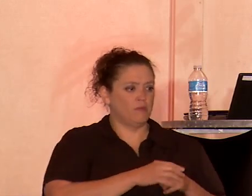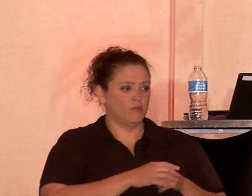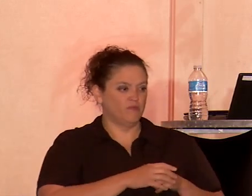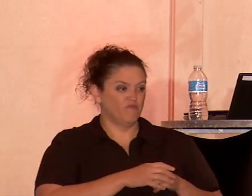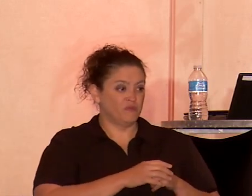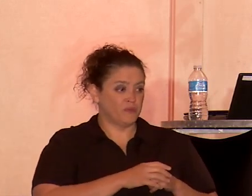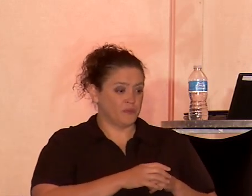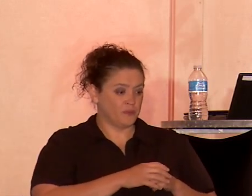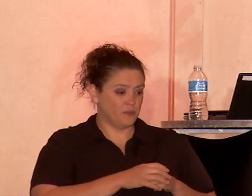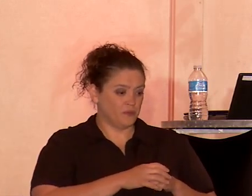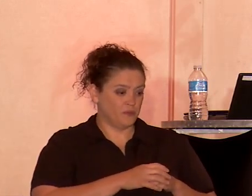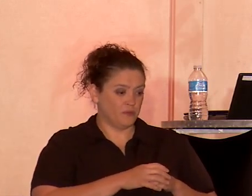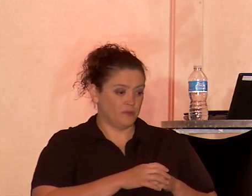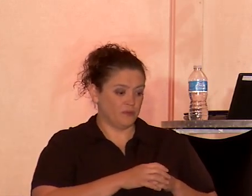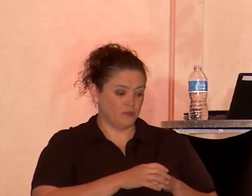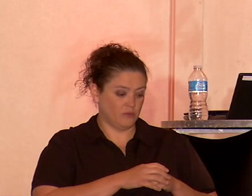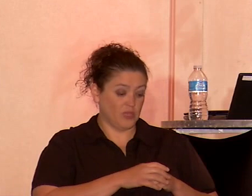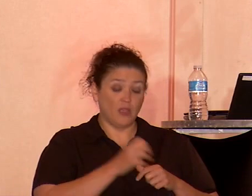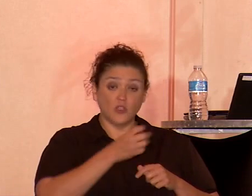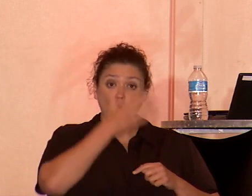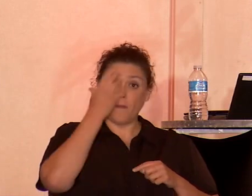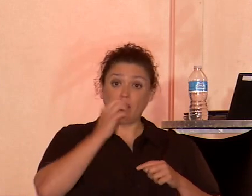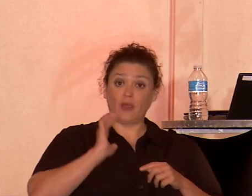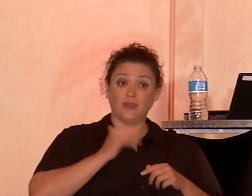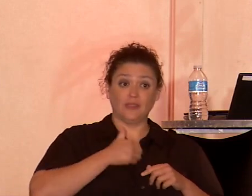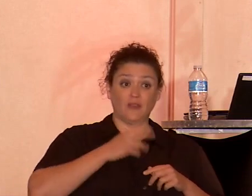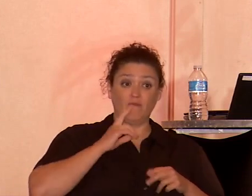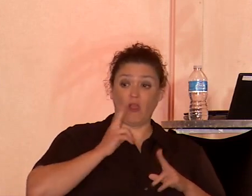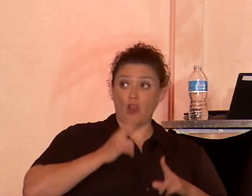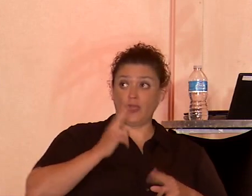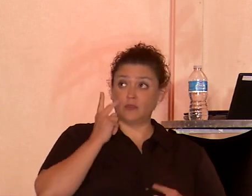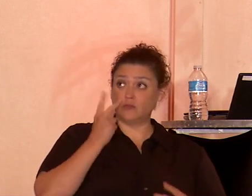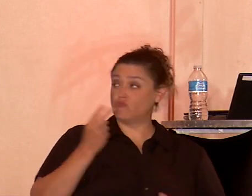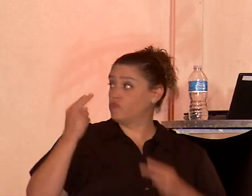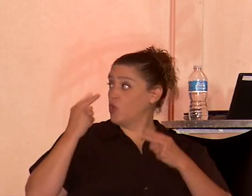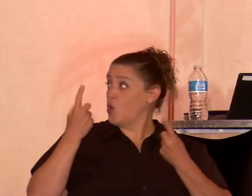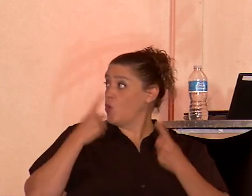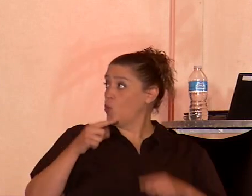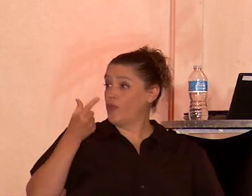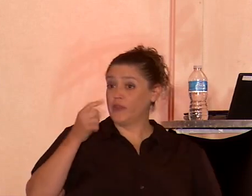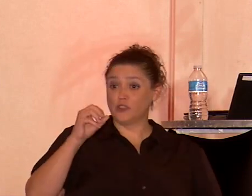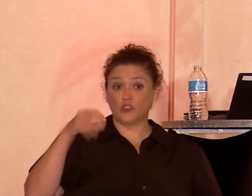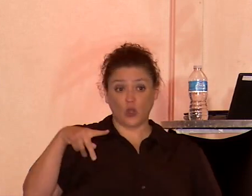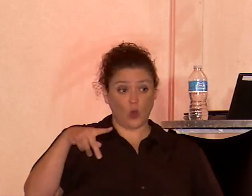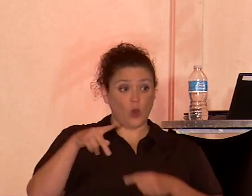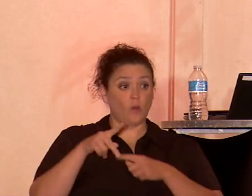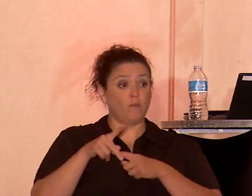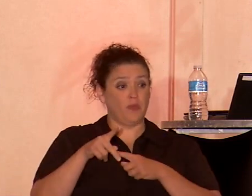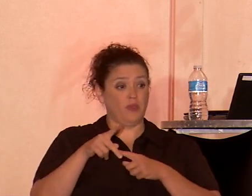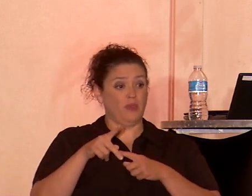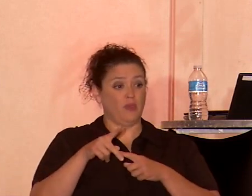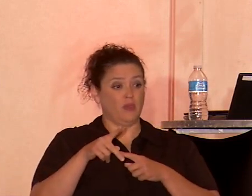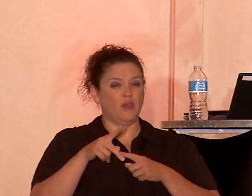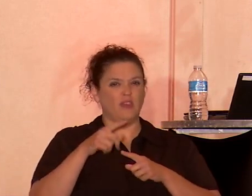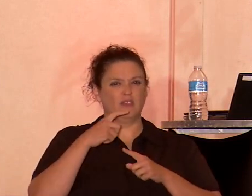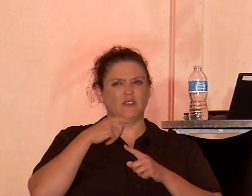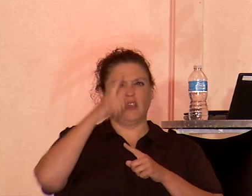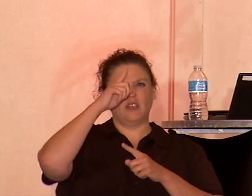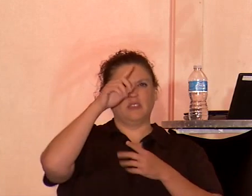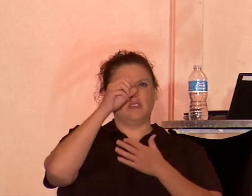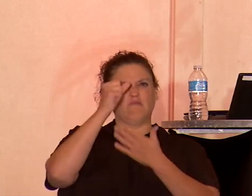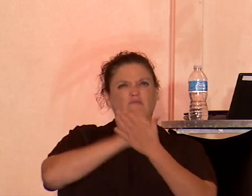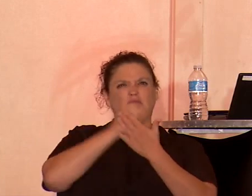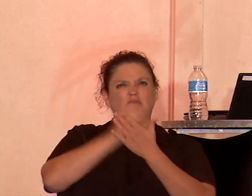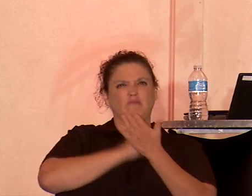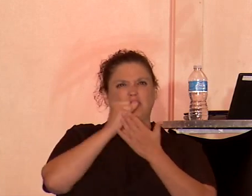And so, given this history, when the GOP demonizes Barack Obama as the